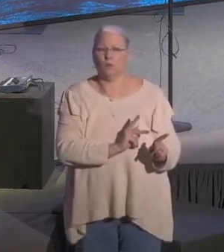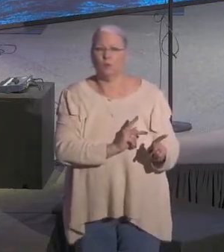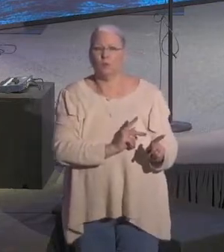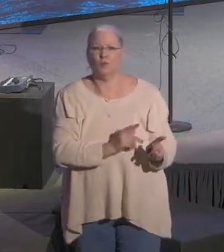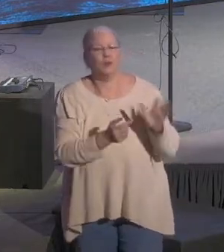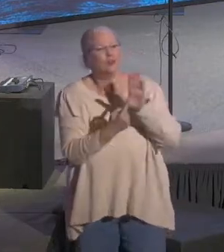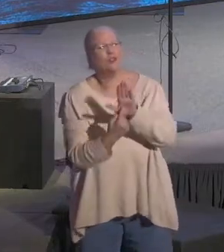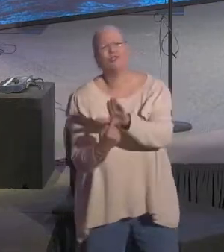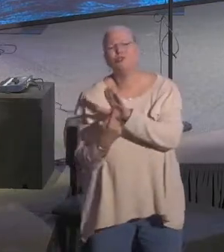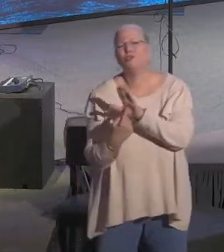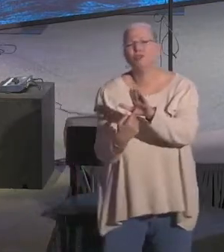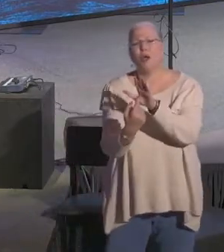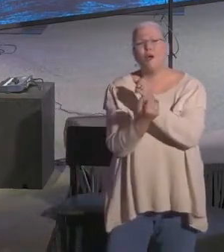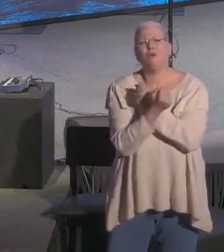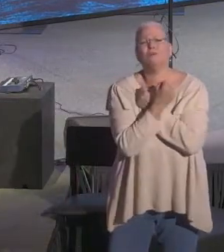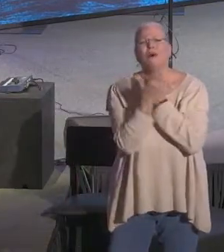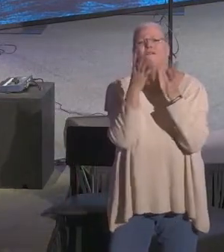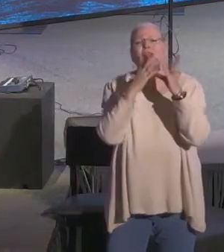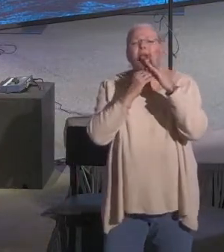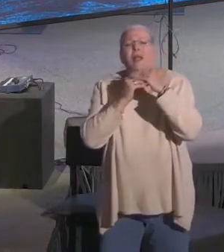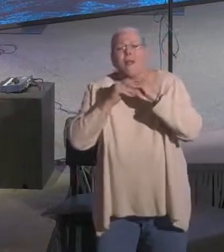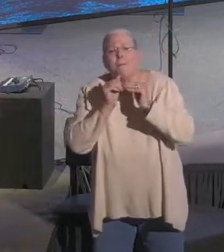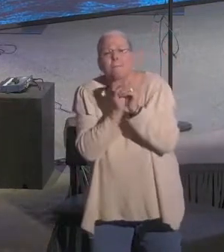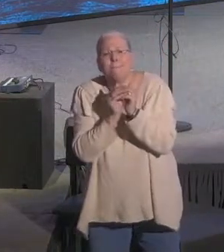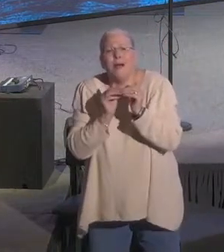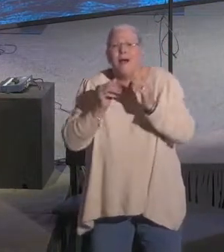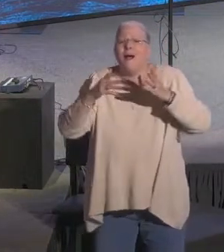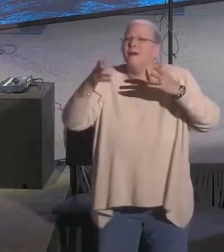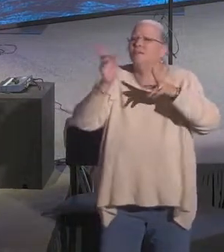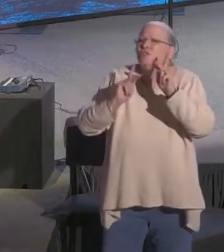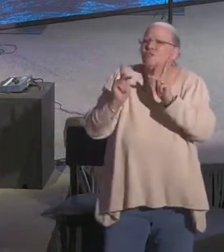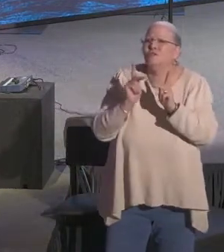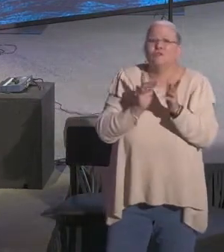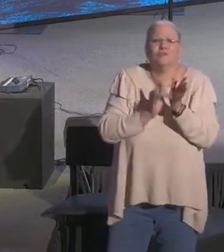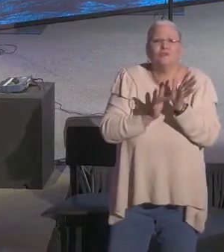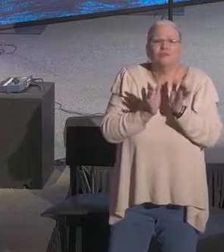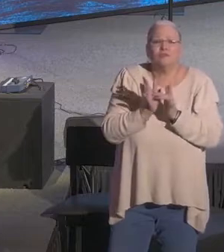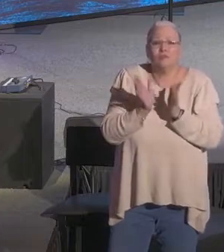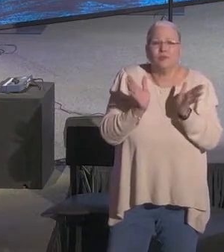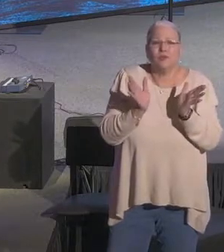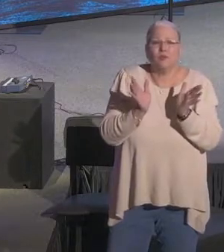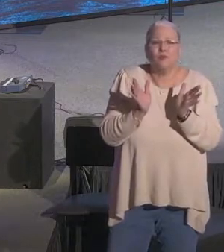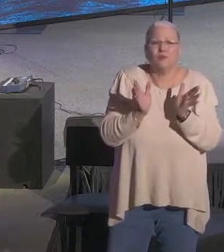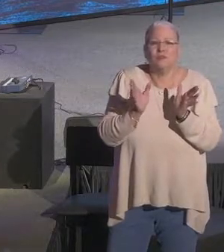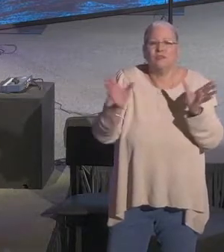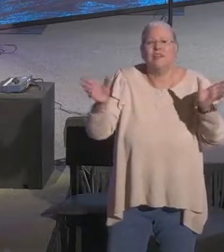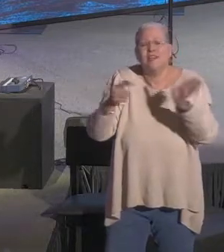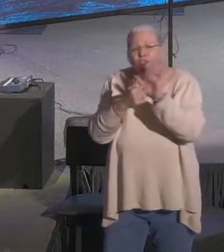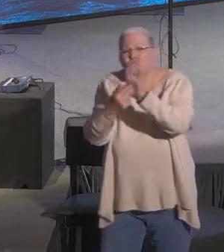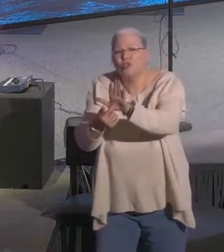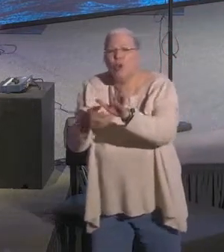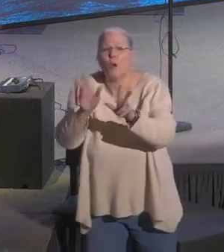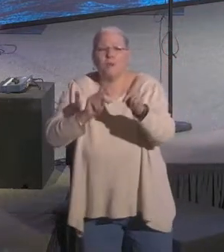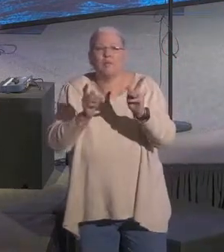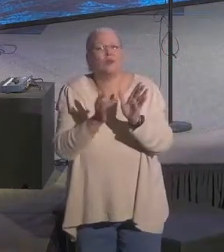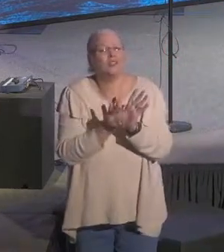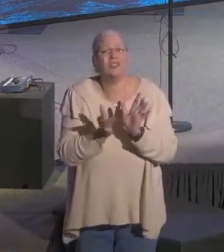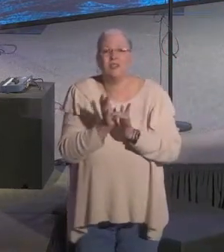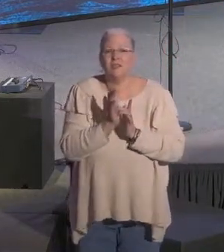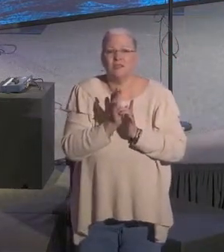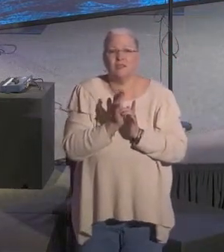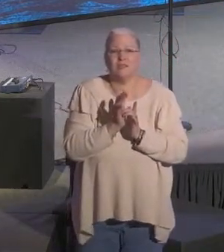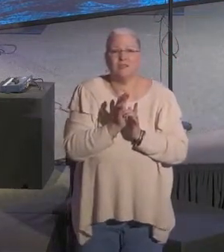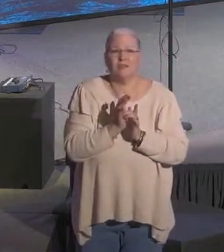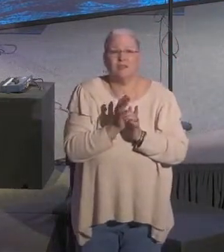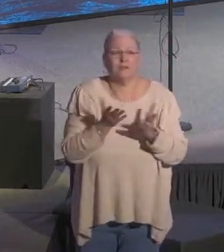To demonstrate the love and the compassion of Jesus. To compel people to Jesus. Listen, when you're talking to someone